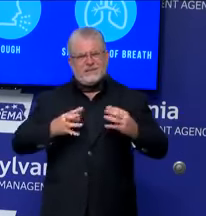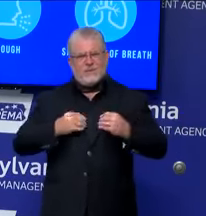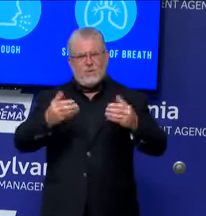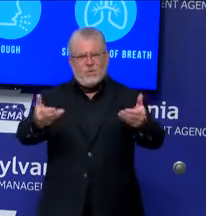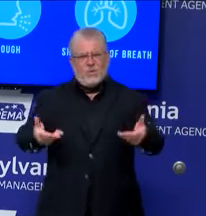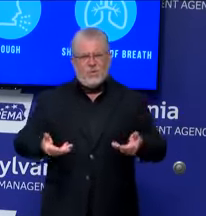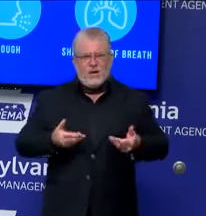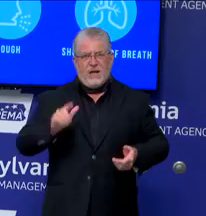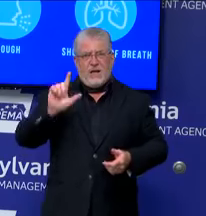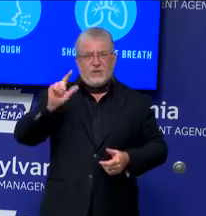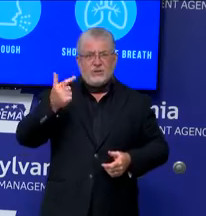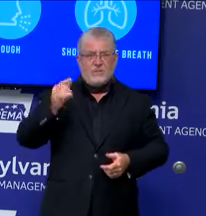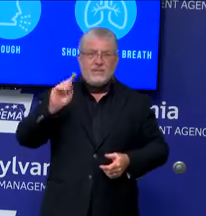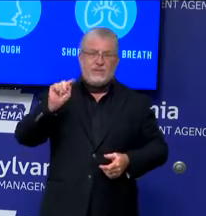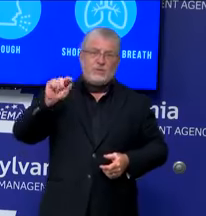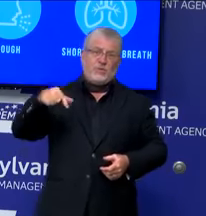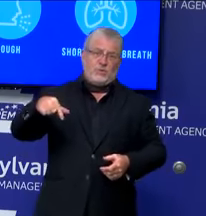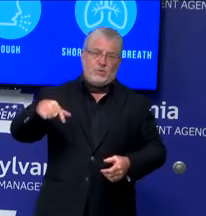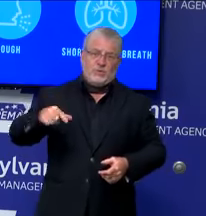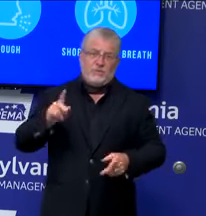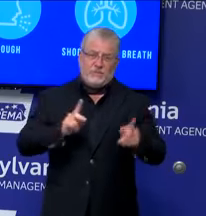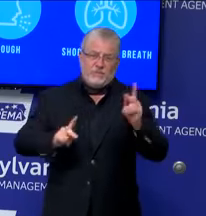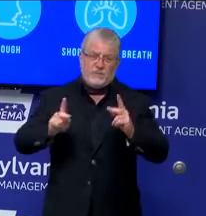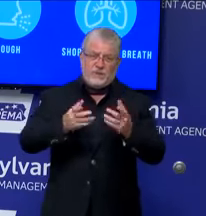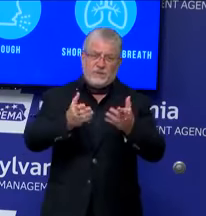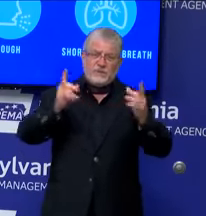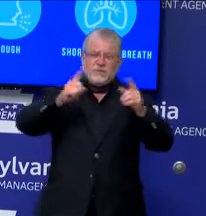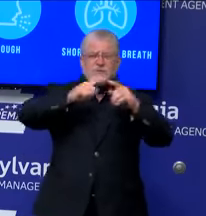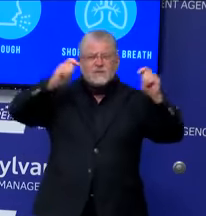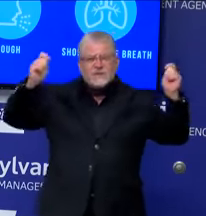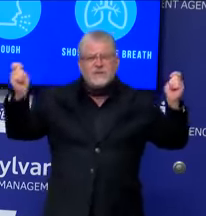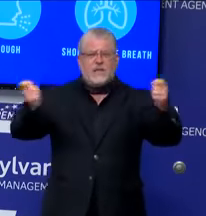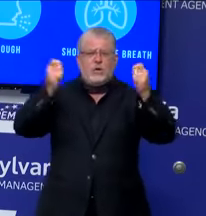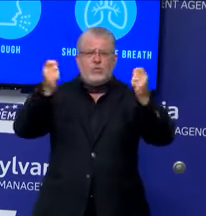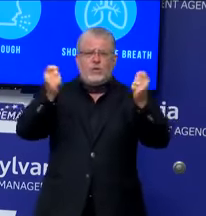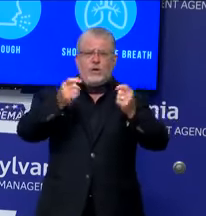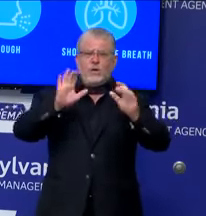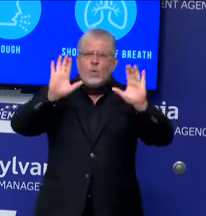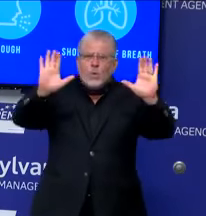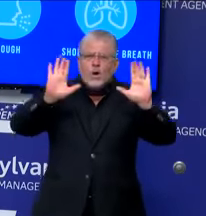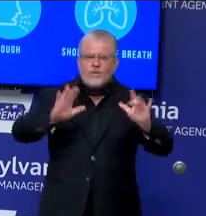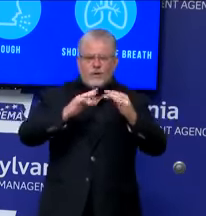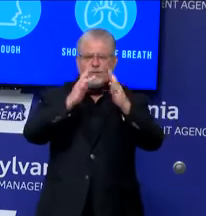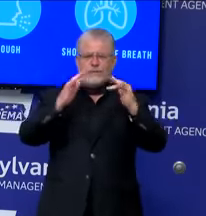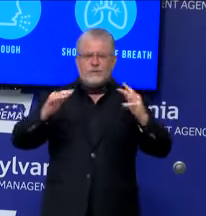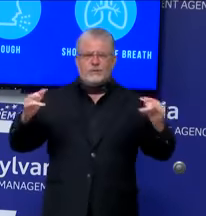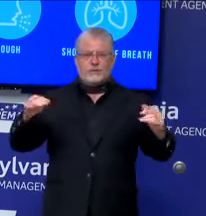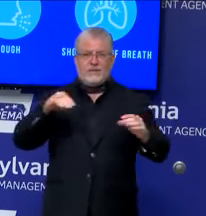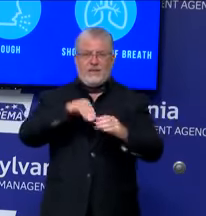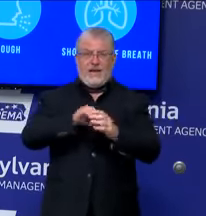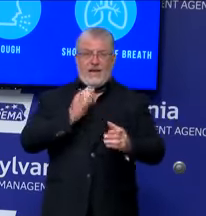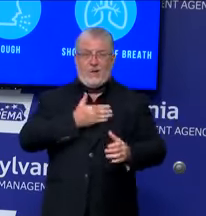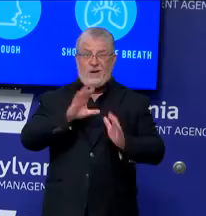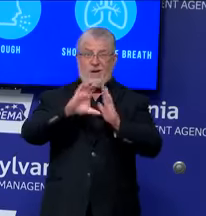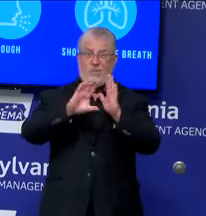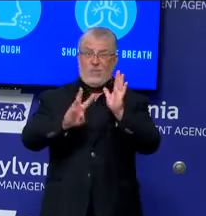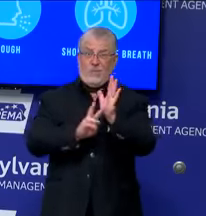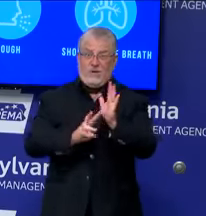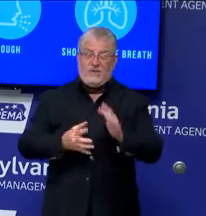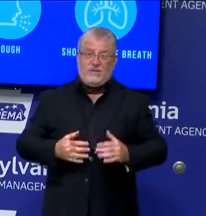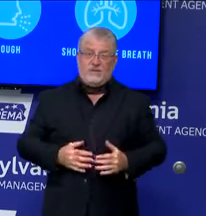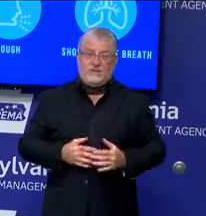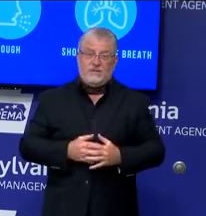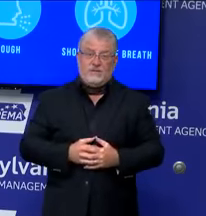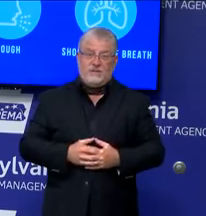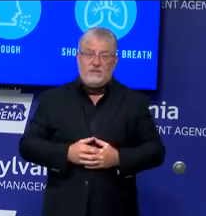individuals and celebrate the wonderful diversity of our commonwealth. Our